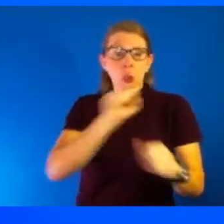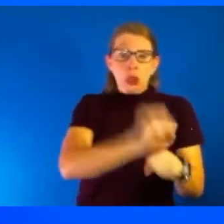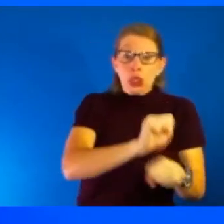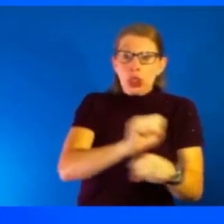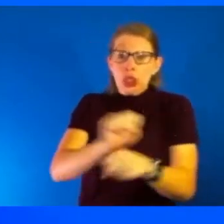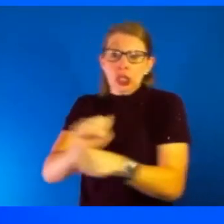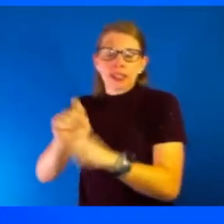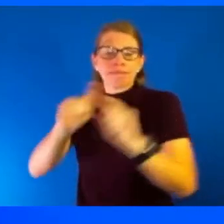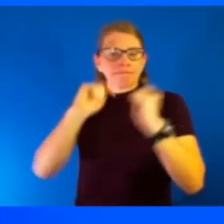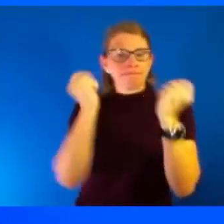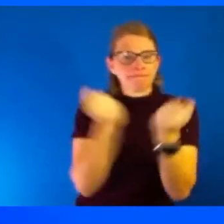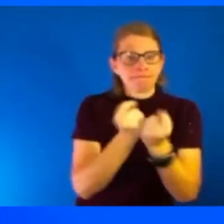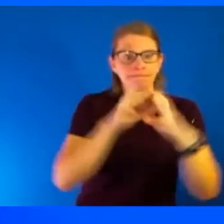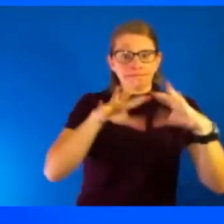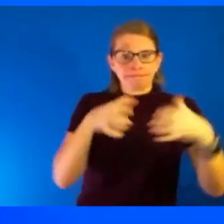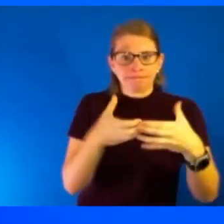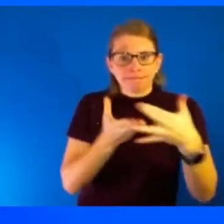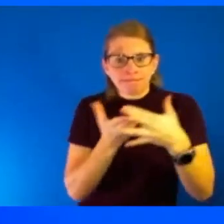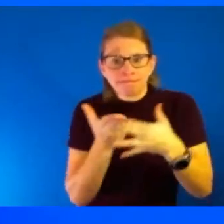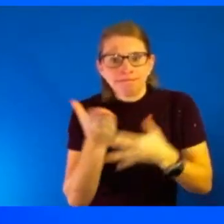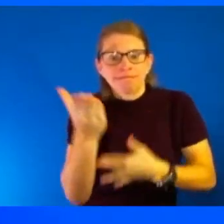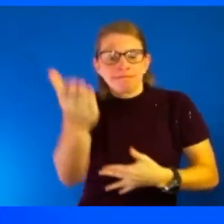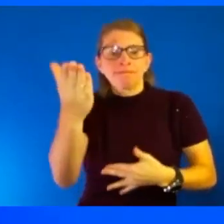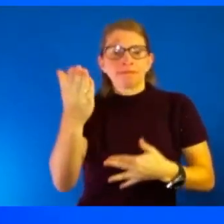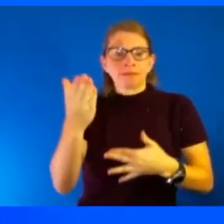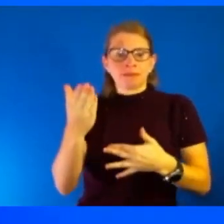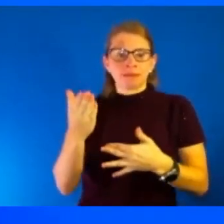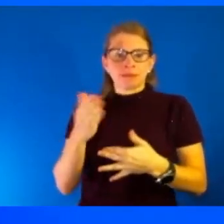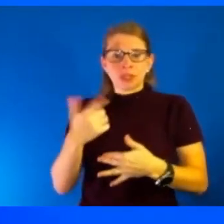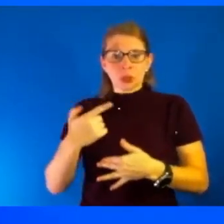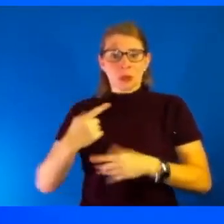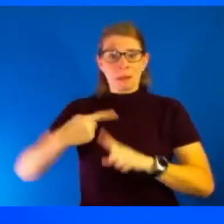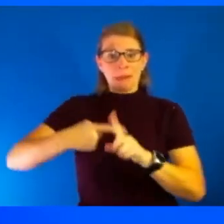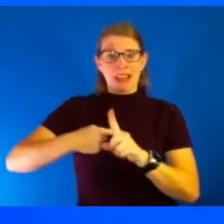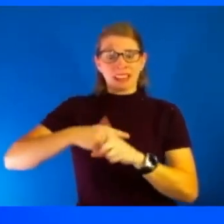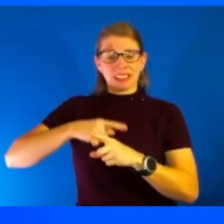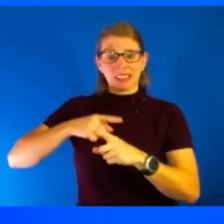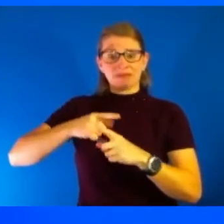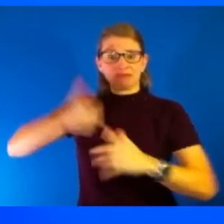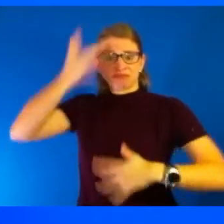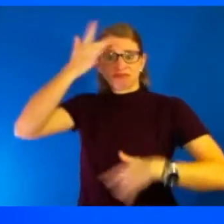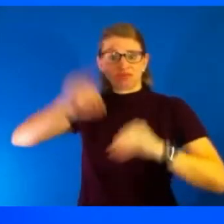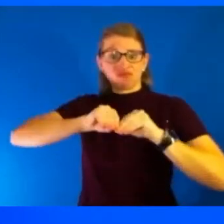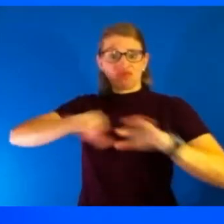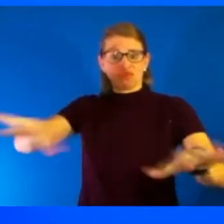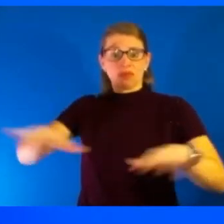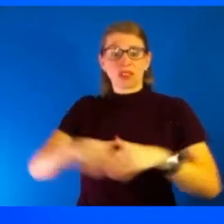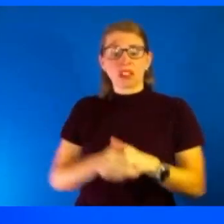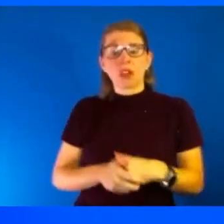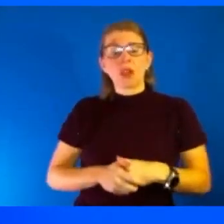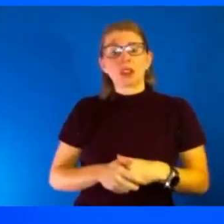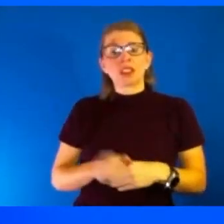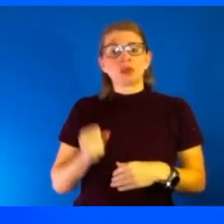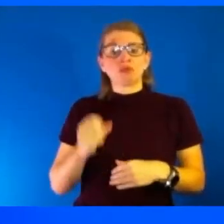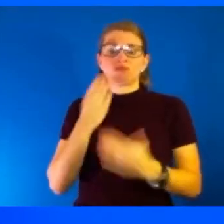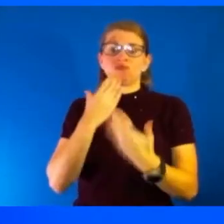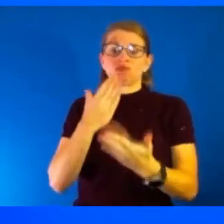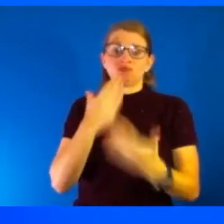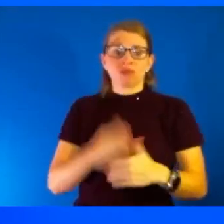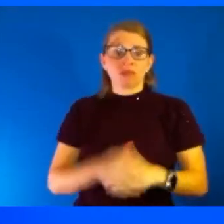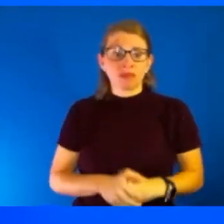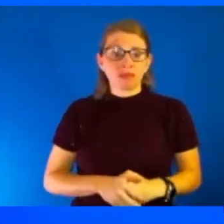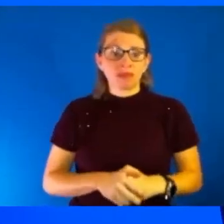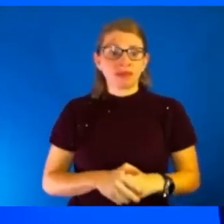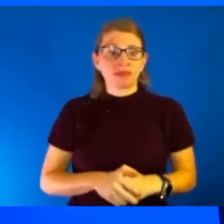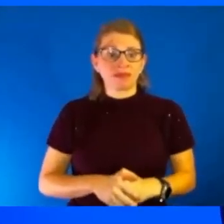did to get through these first 21 months of the pandemic. So let me just convey. you. Thank you. Great team. Great team throughout Kansas City. Lots